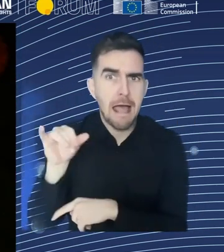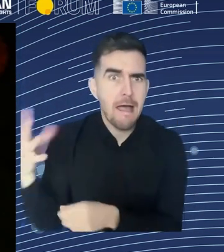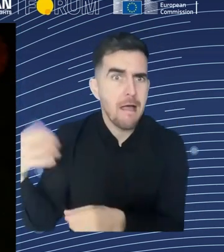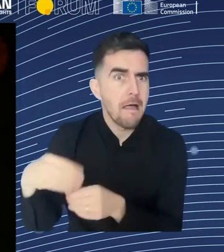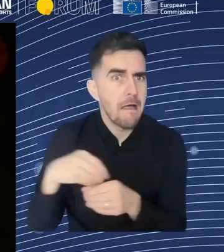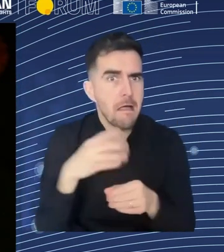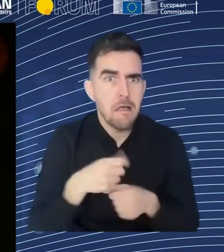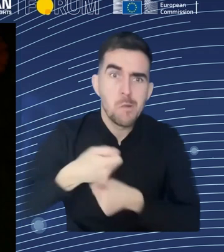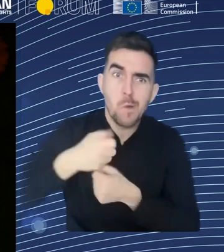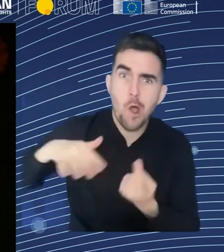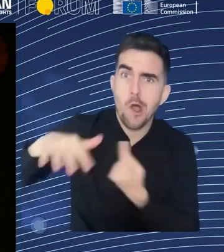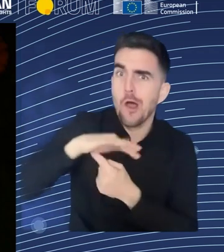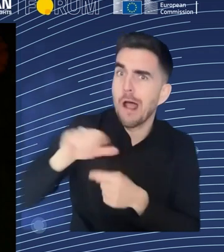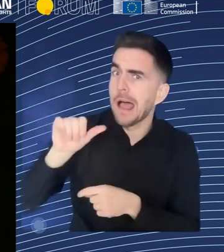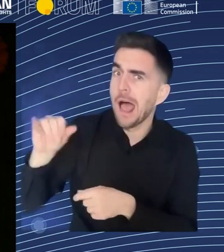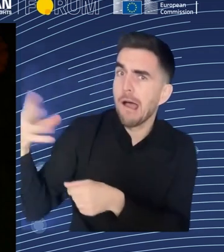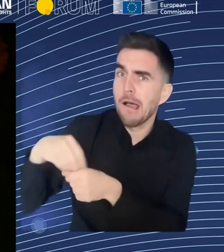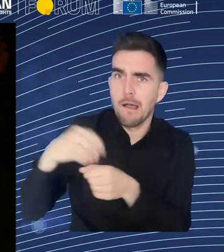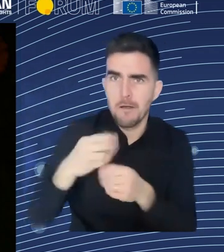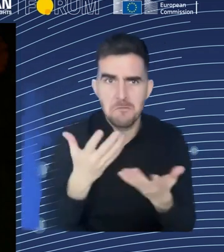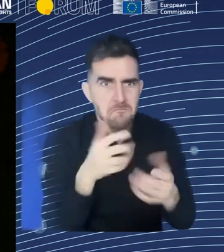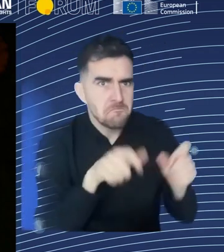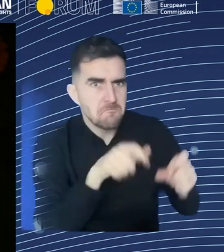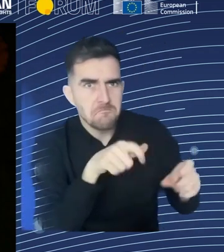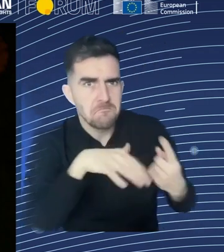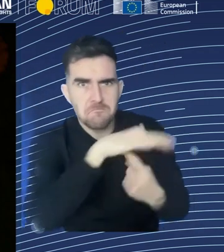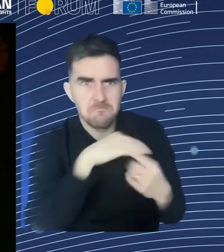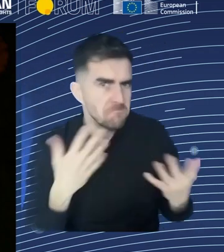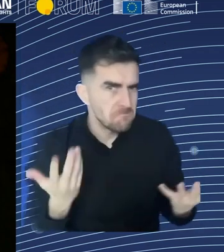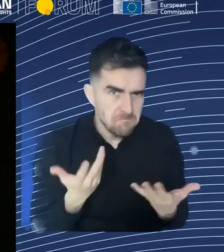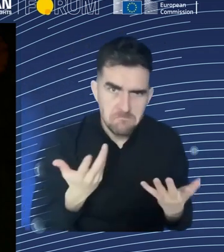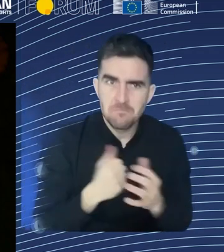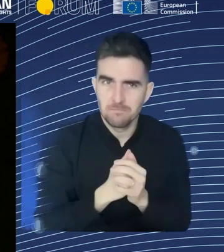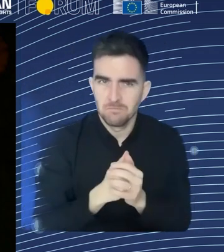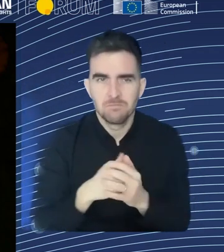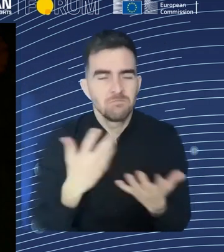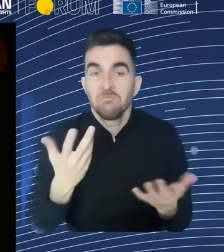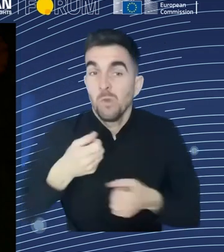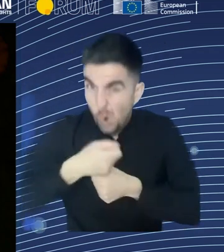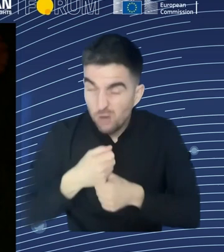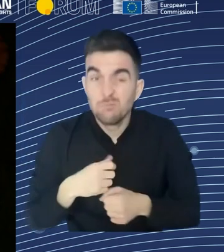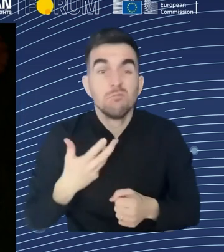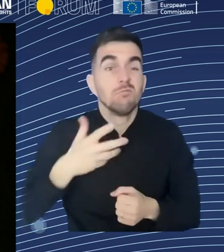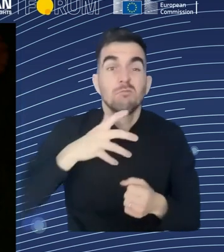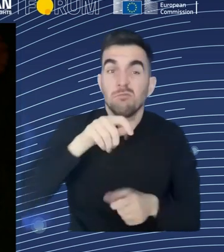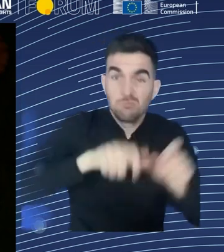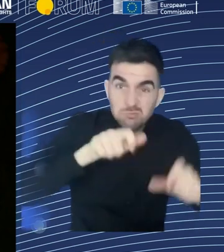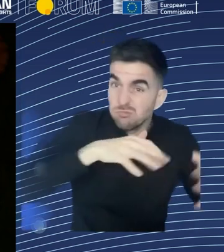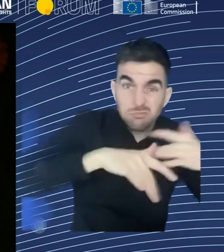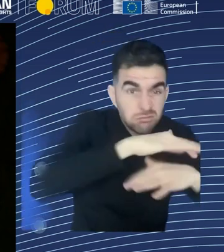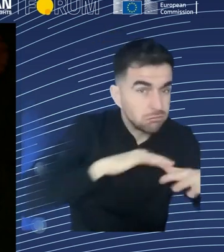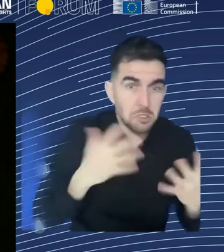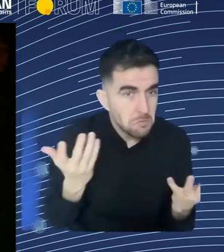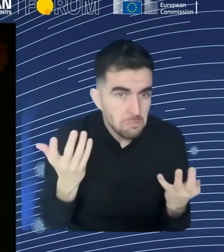Like the kind of cultural implication, I think it depends, first of all, by the characteristic of the system, not that is used in these